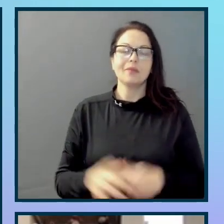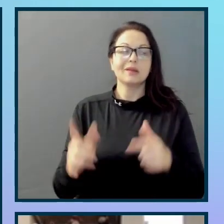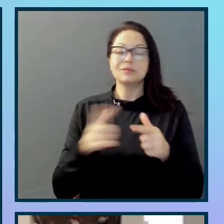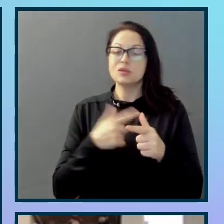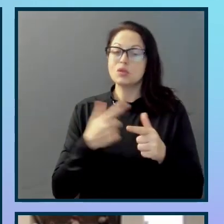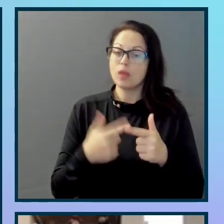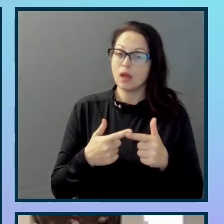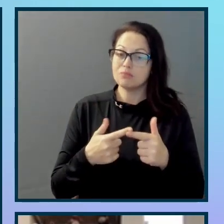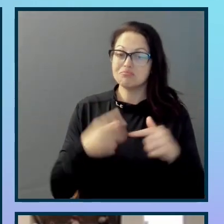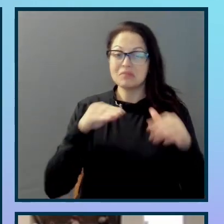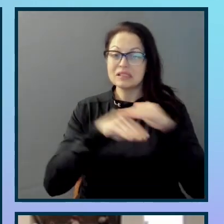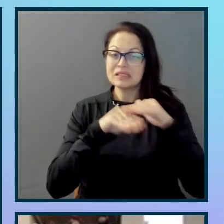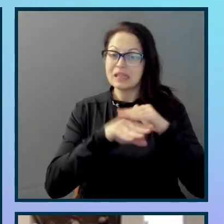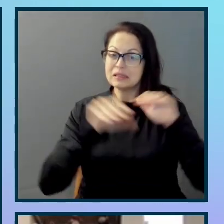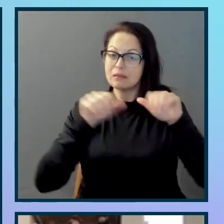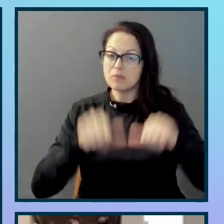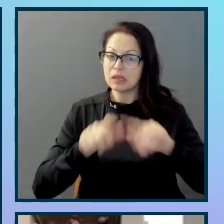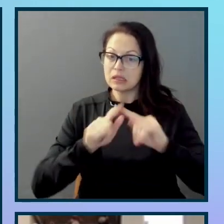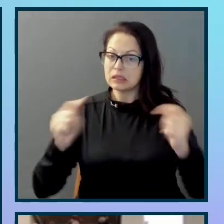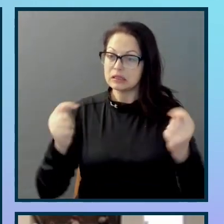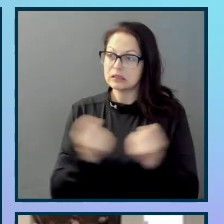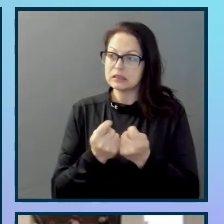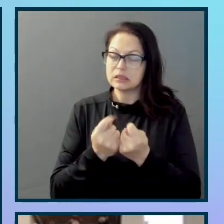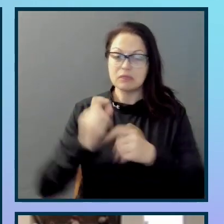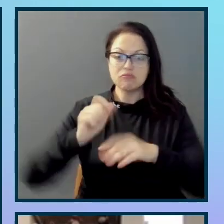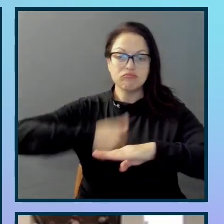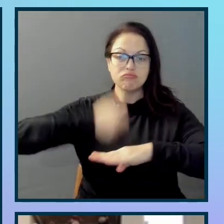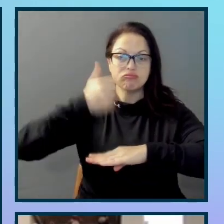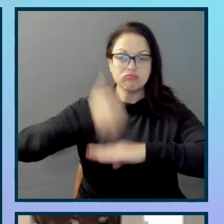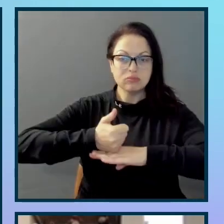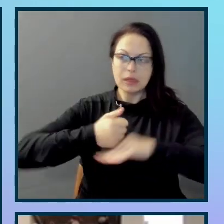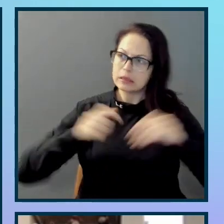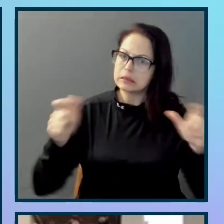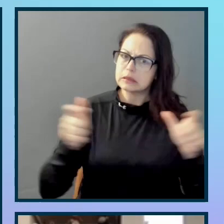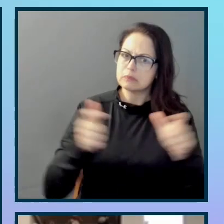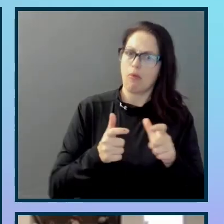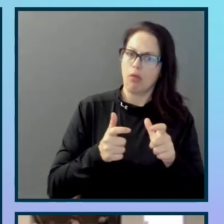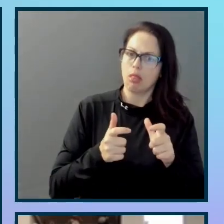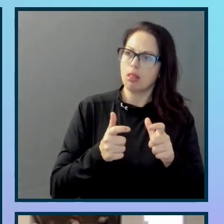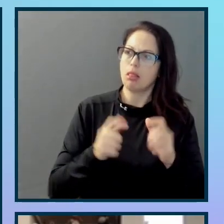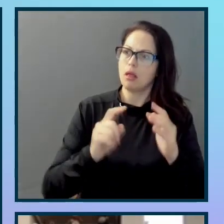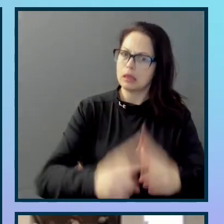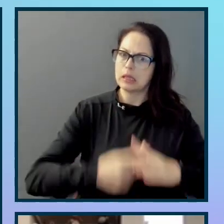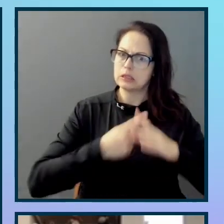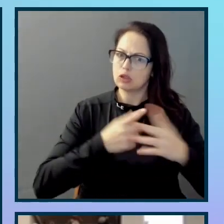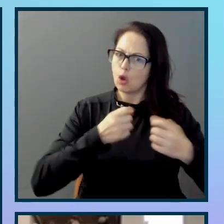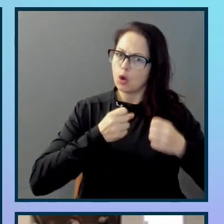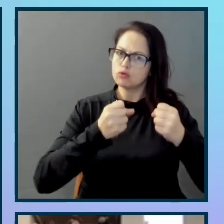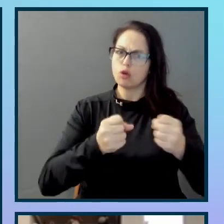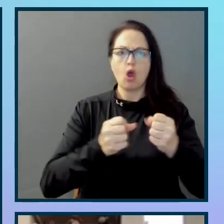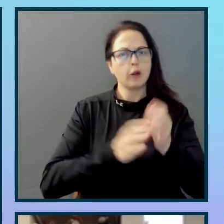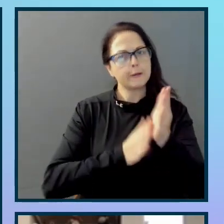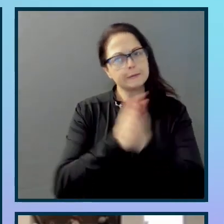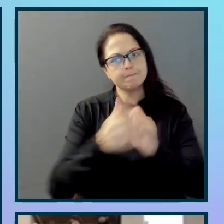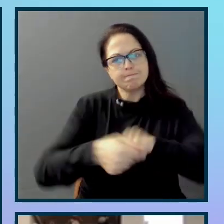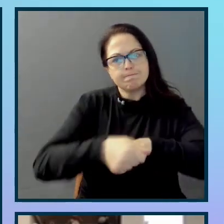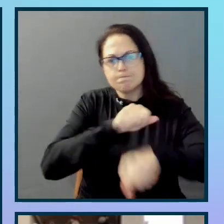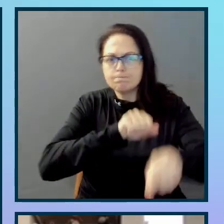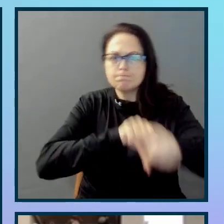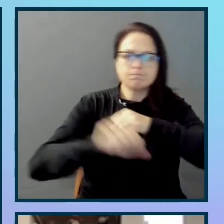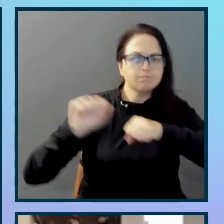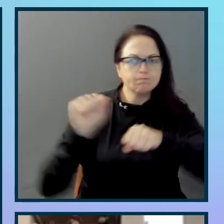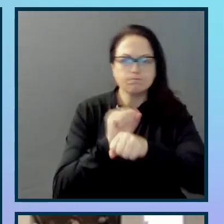It's small, but keen to take on the task. They start strong and get stuck in. The core experience